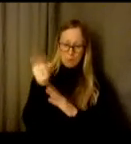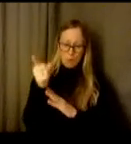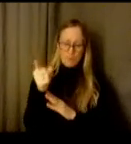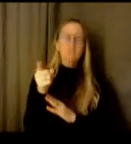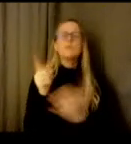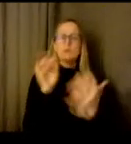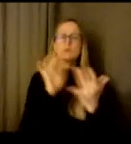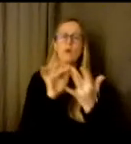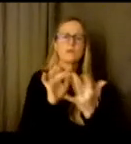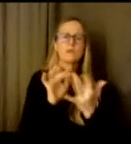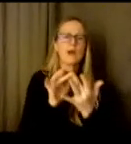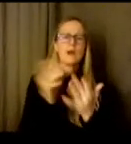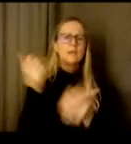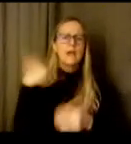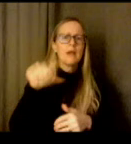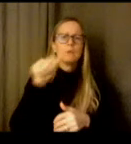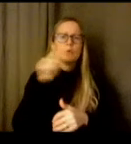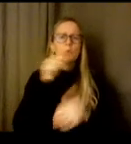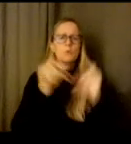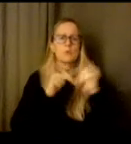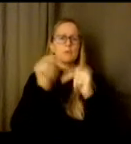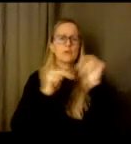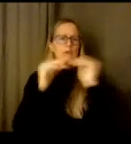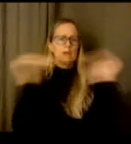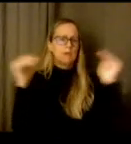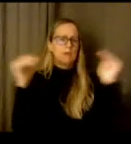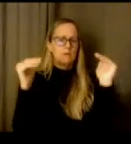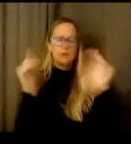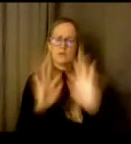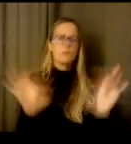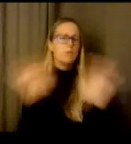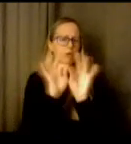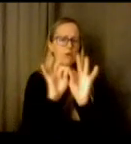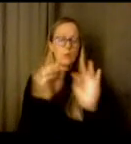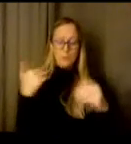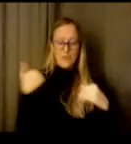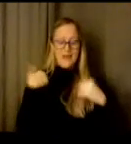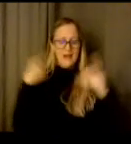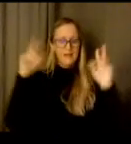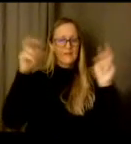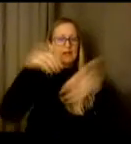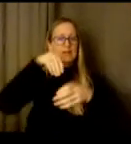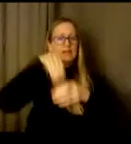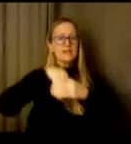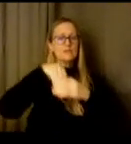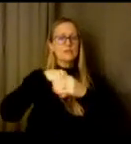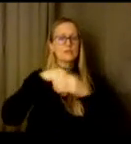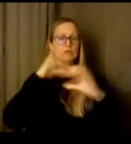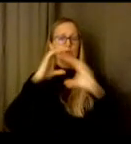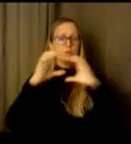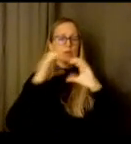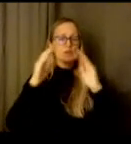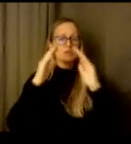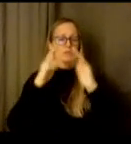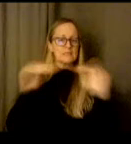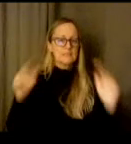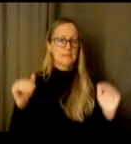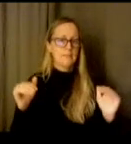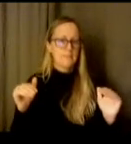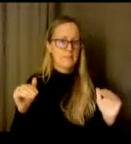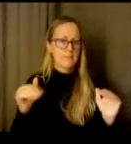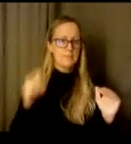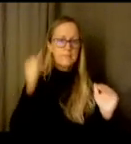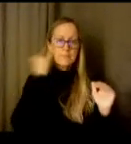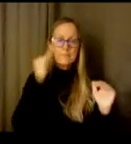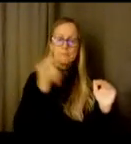anyone from the building level is important we have an internal communication system so anytime there is a real significant need